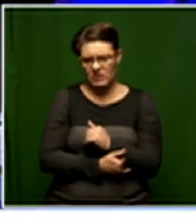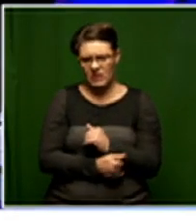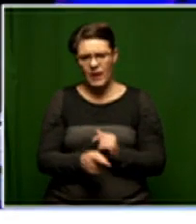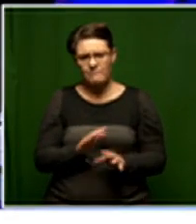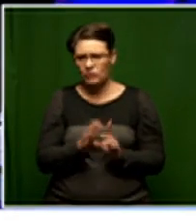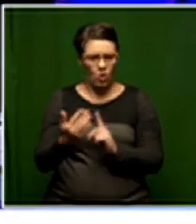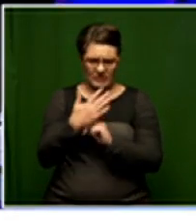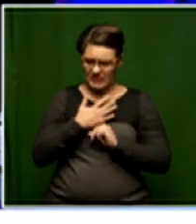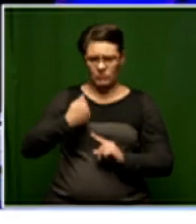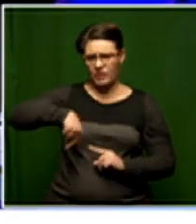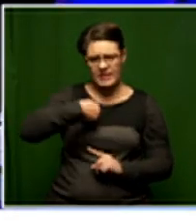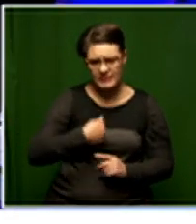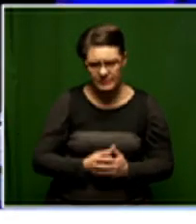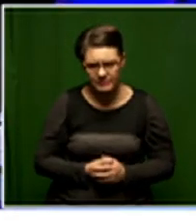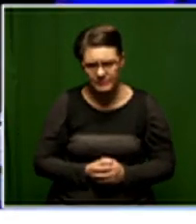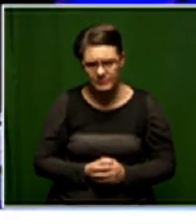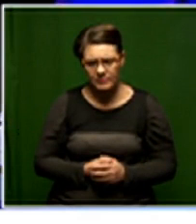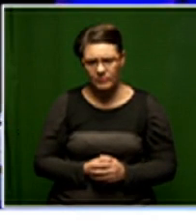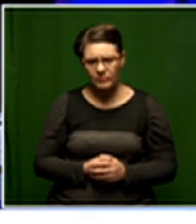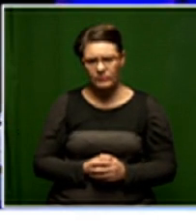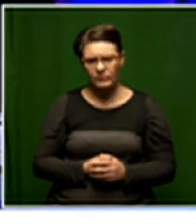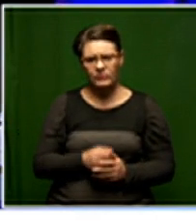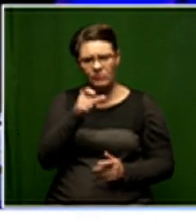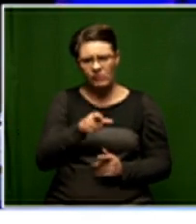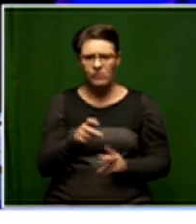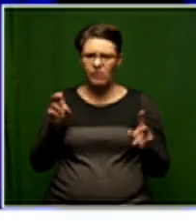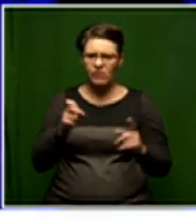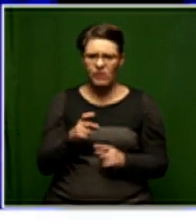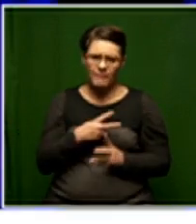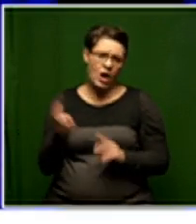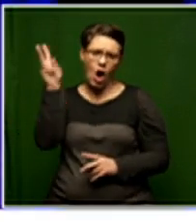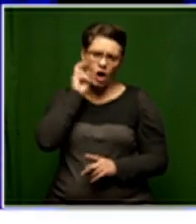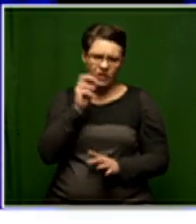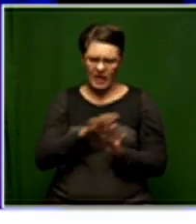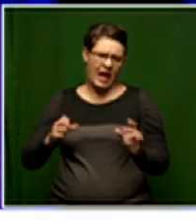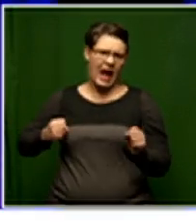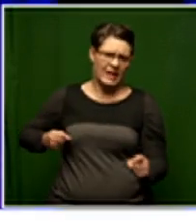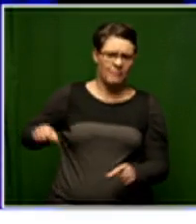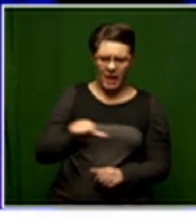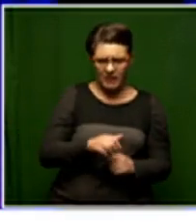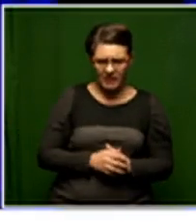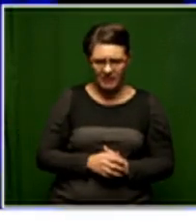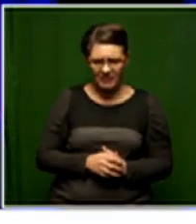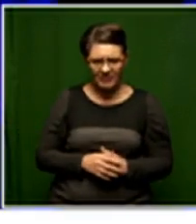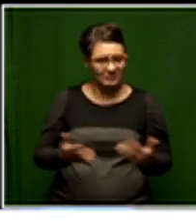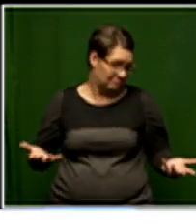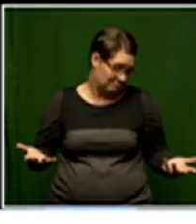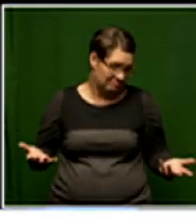don't discriminate against us. Right, I mean, surely, someone could have used the phrase, be heard, rather than hit back. It's very complicated.